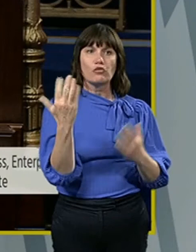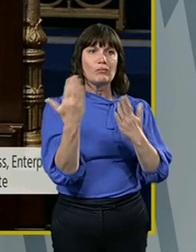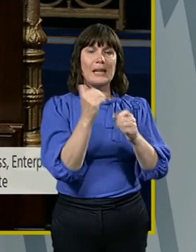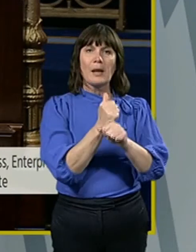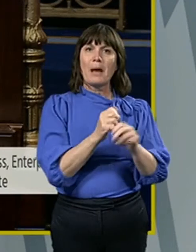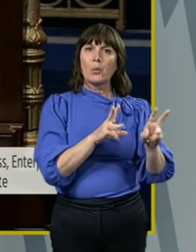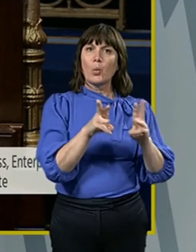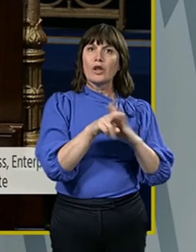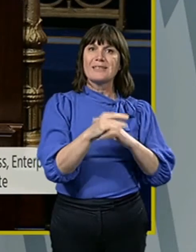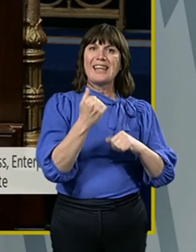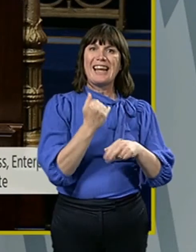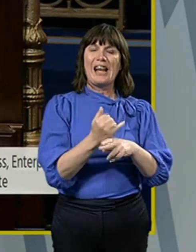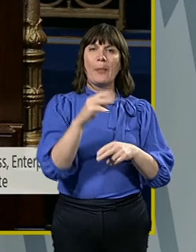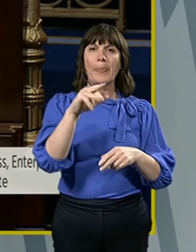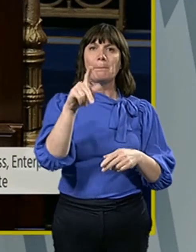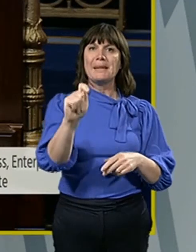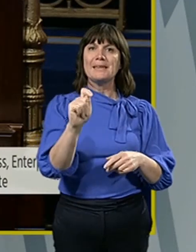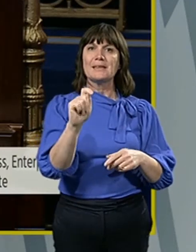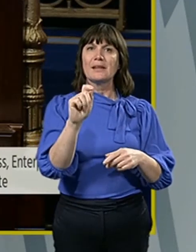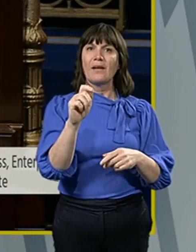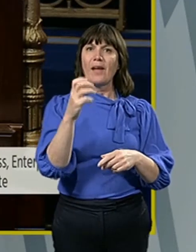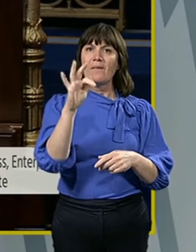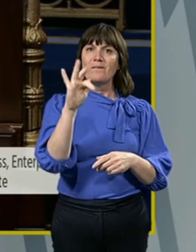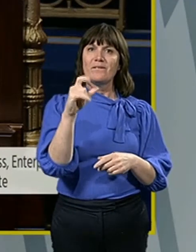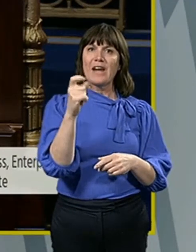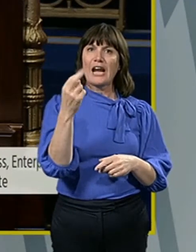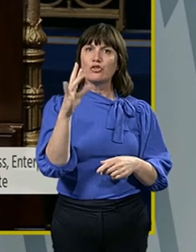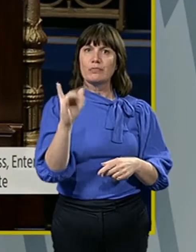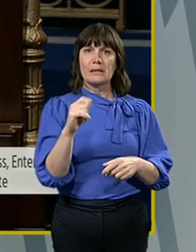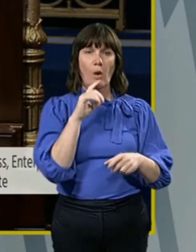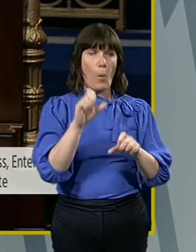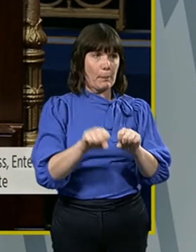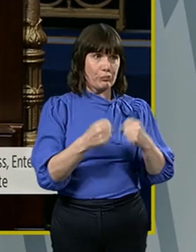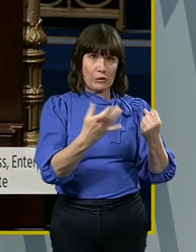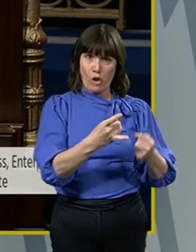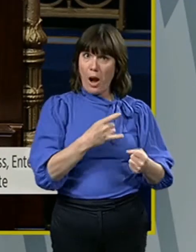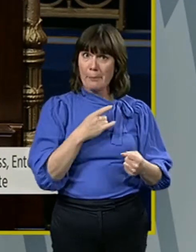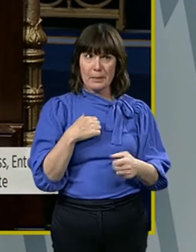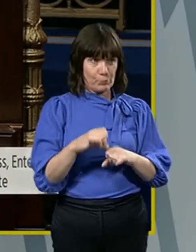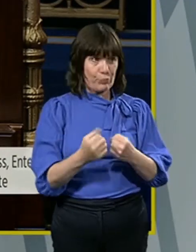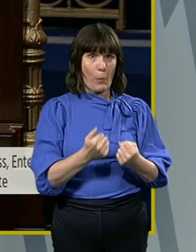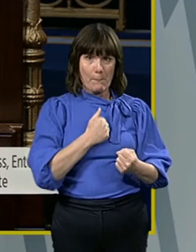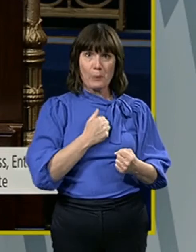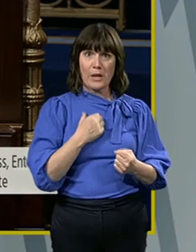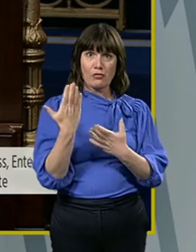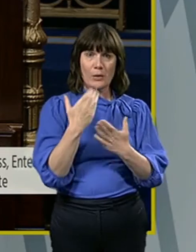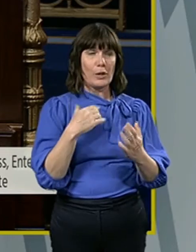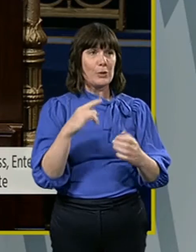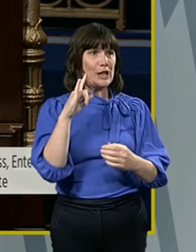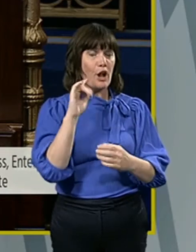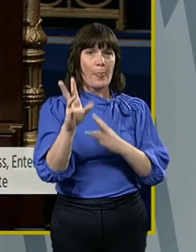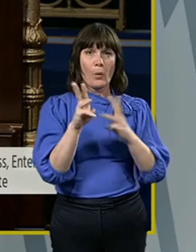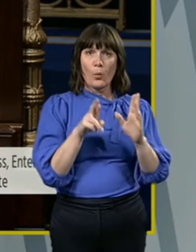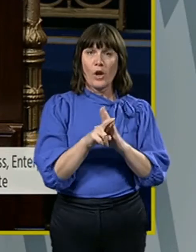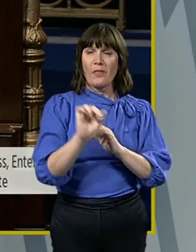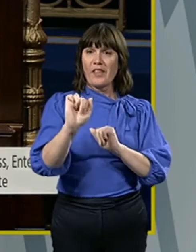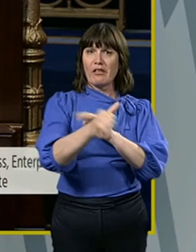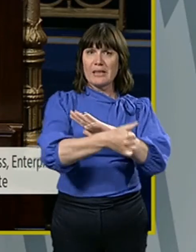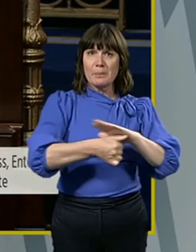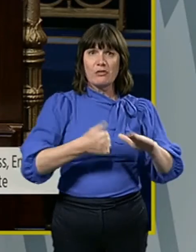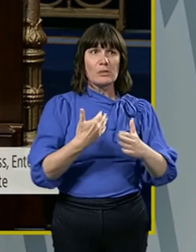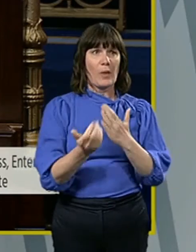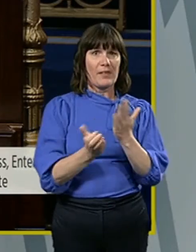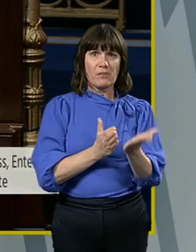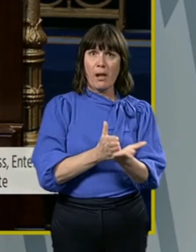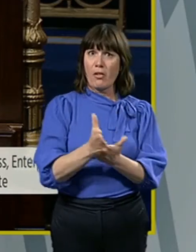and I hope it pulls the strings of your heart because it pulls mine. When you listen to those workers talking about the experience they have been through,